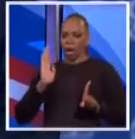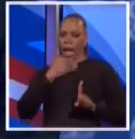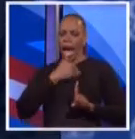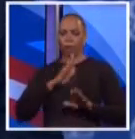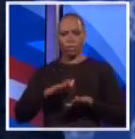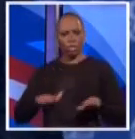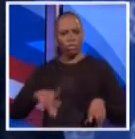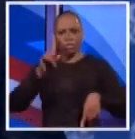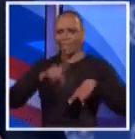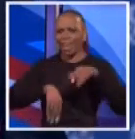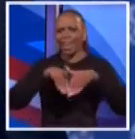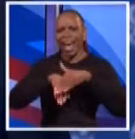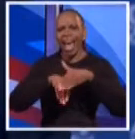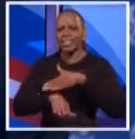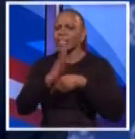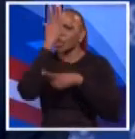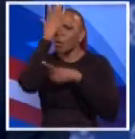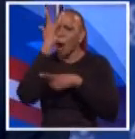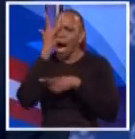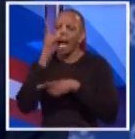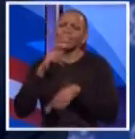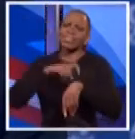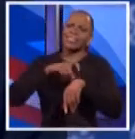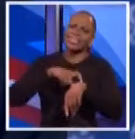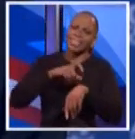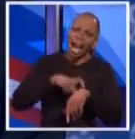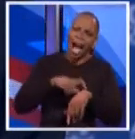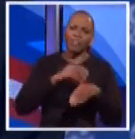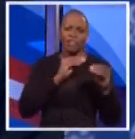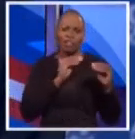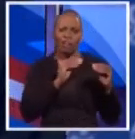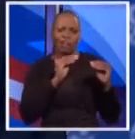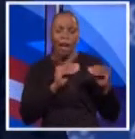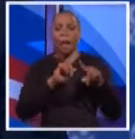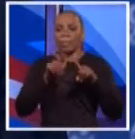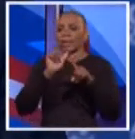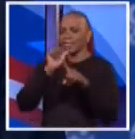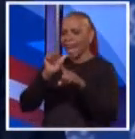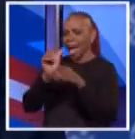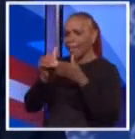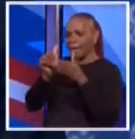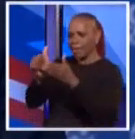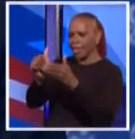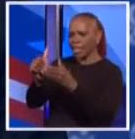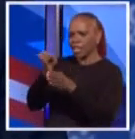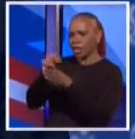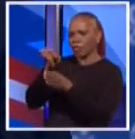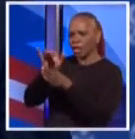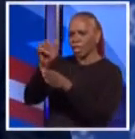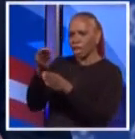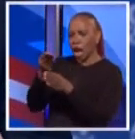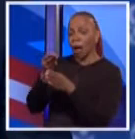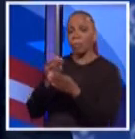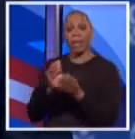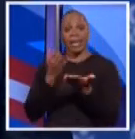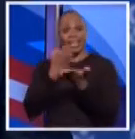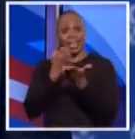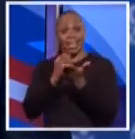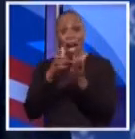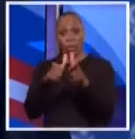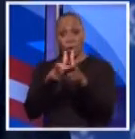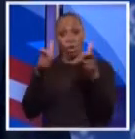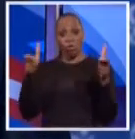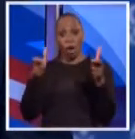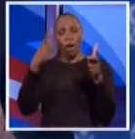spent so much time teaching to the test rather than teaching to a job that leads to a career. This is the way we're going to grow the economy, by thinking about how we